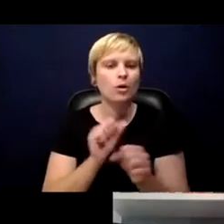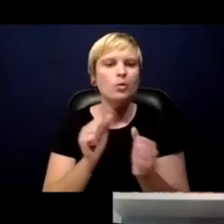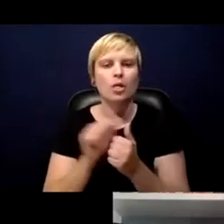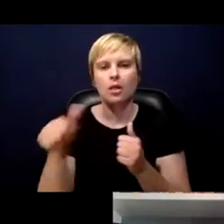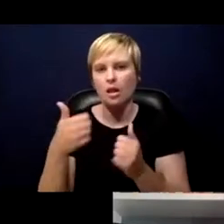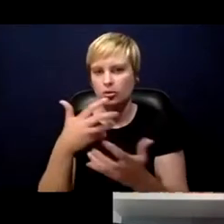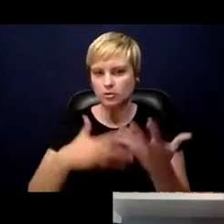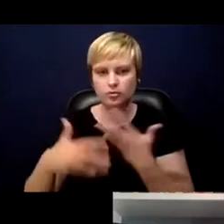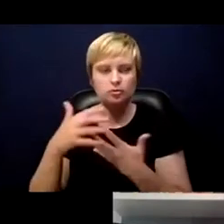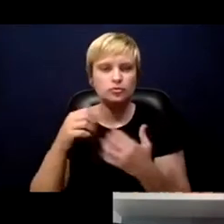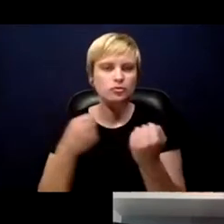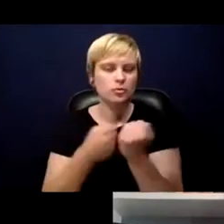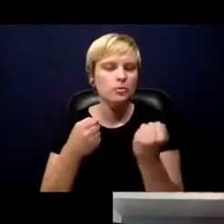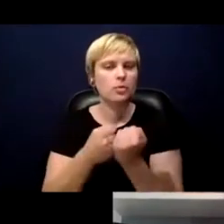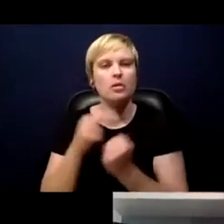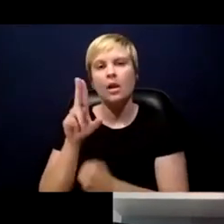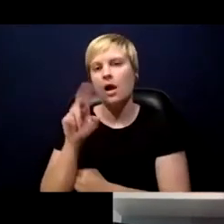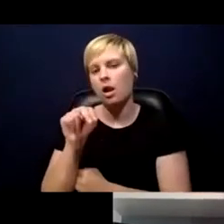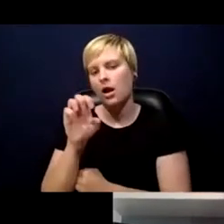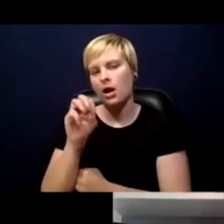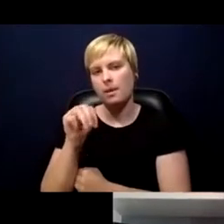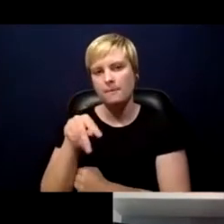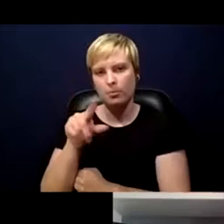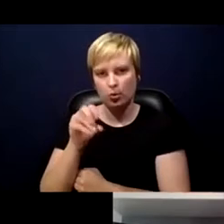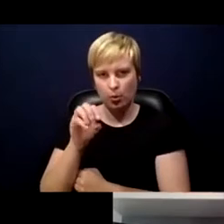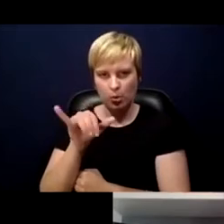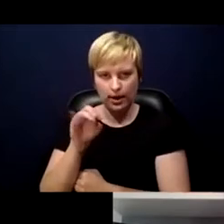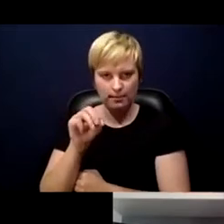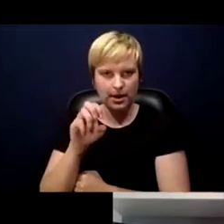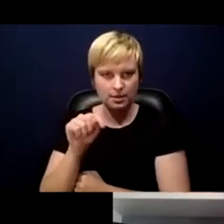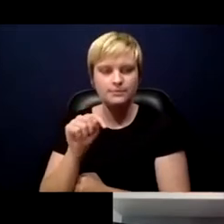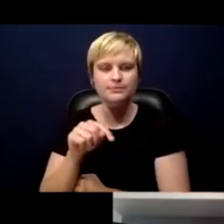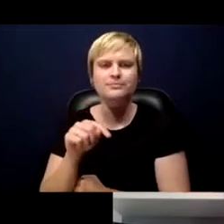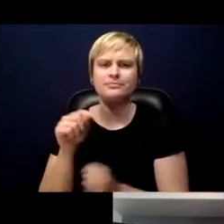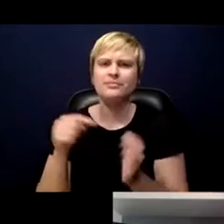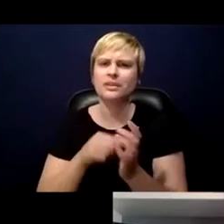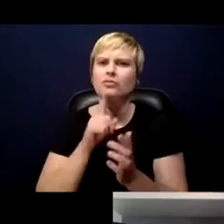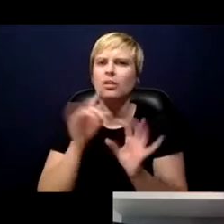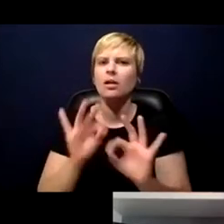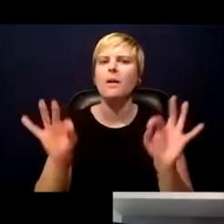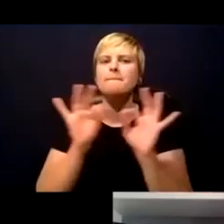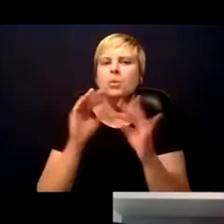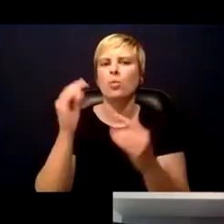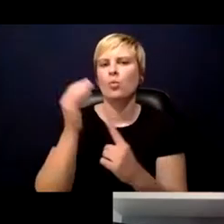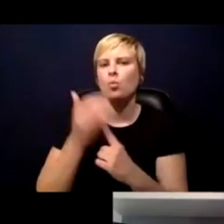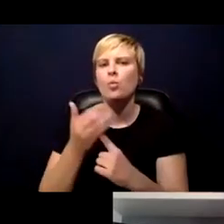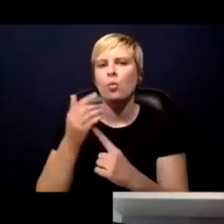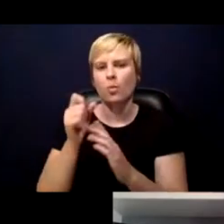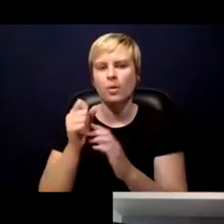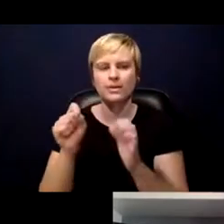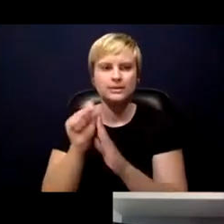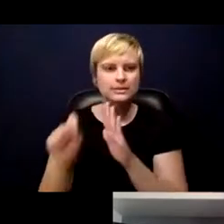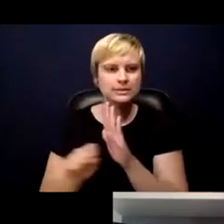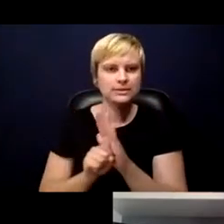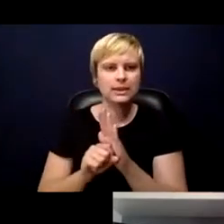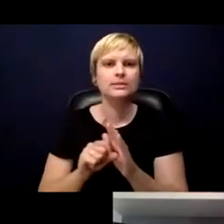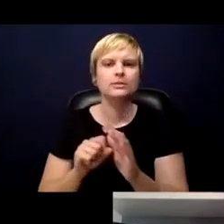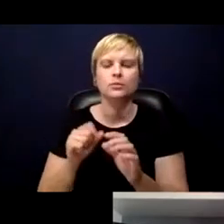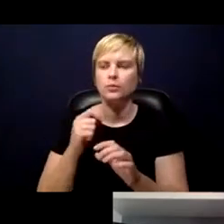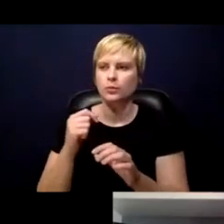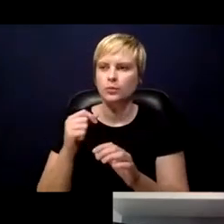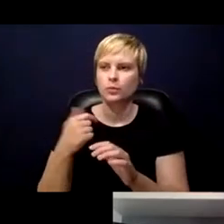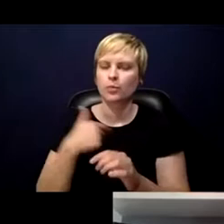unemployment that may be in place. And I think this is a very important role that the state and we are working very hard to make sure we're using